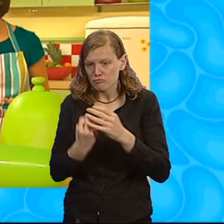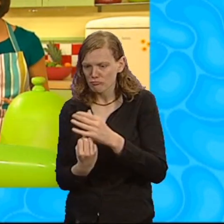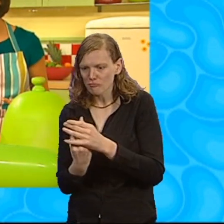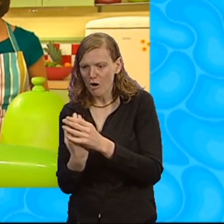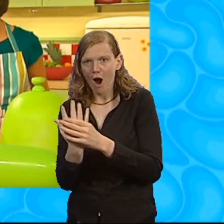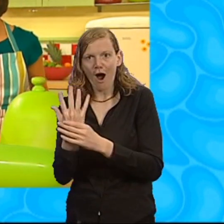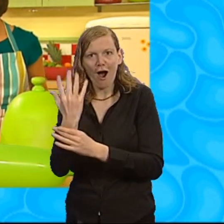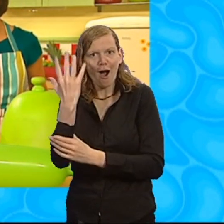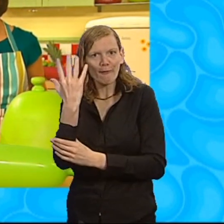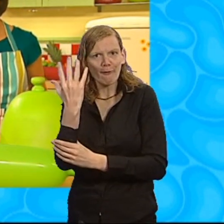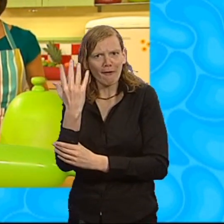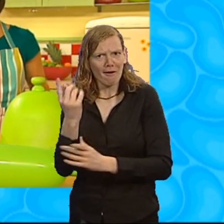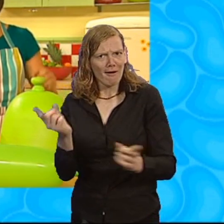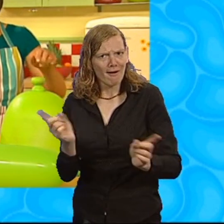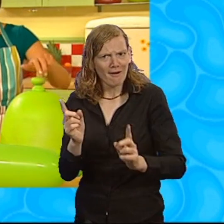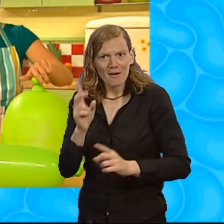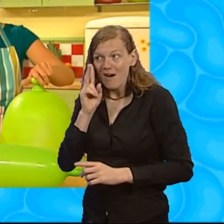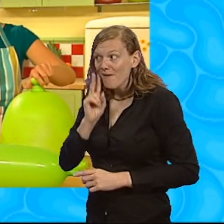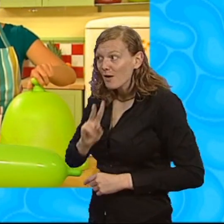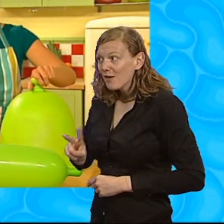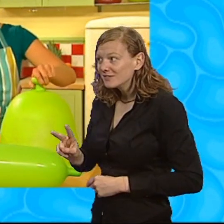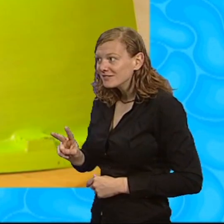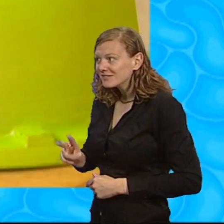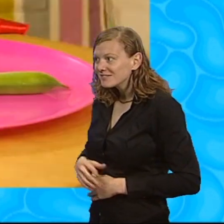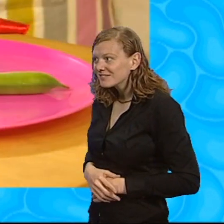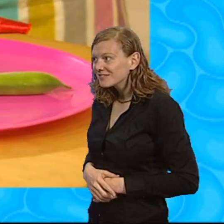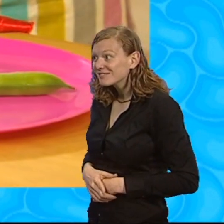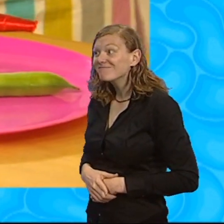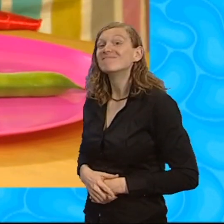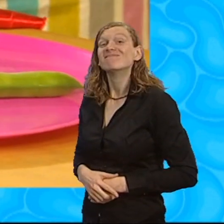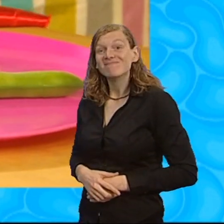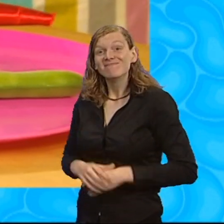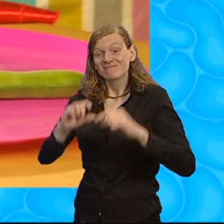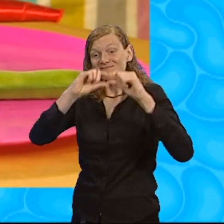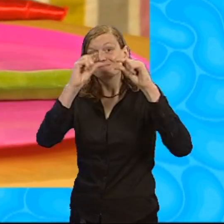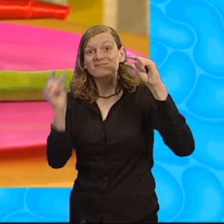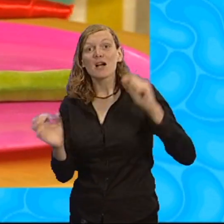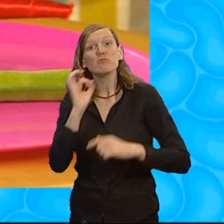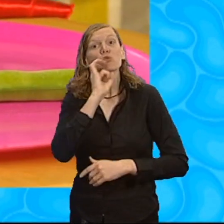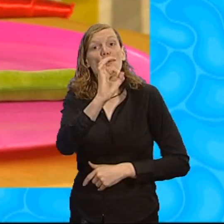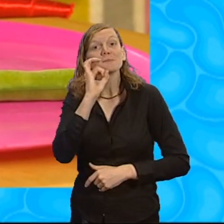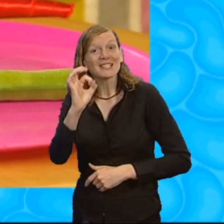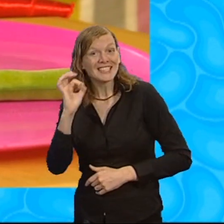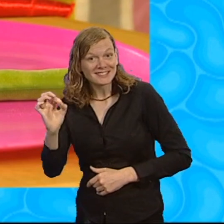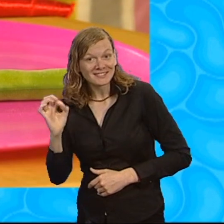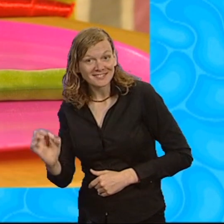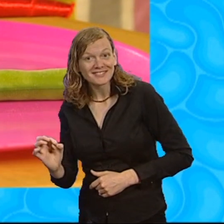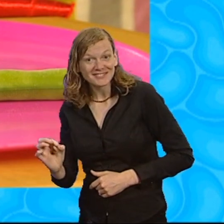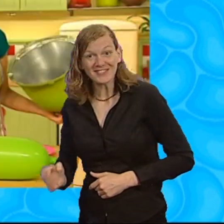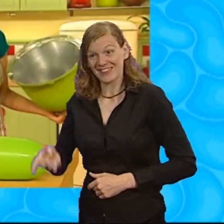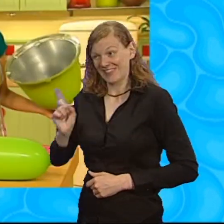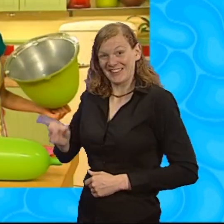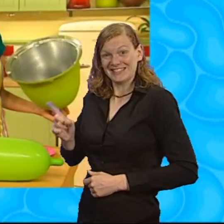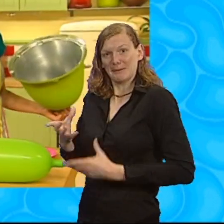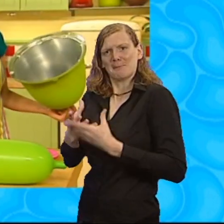can find it growing on a stalk. So, could it be... A broad bean? The missing ingredient is a broad